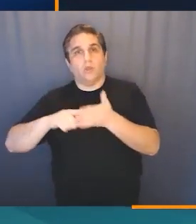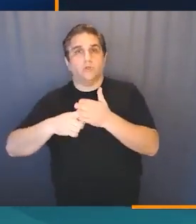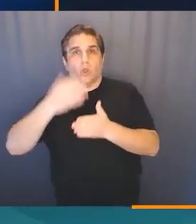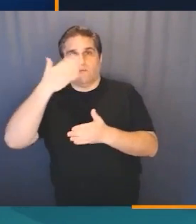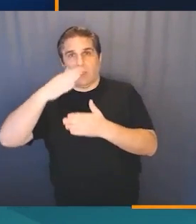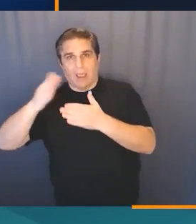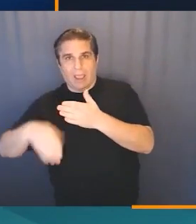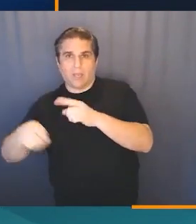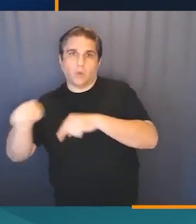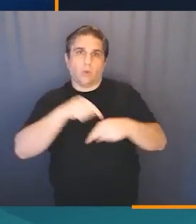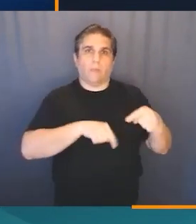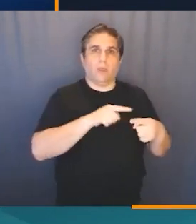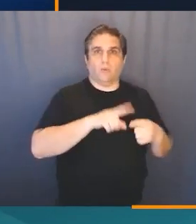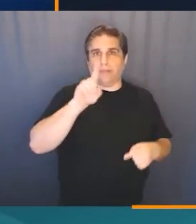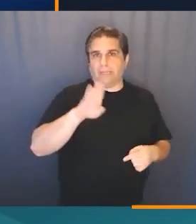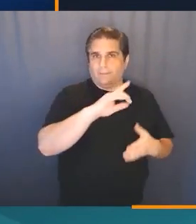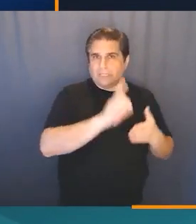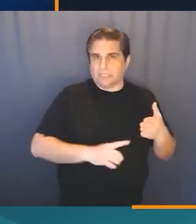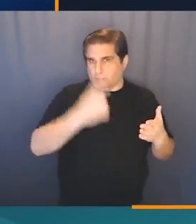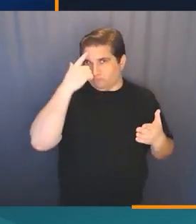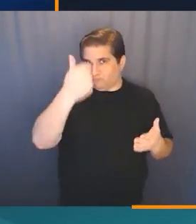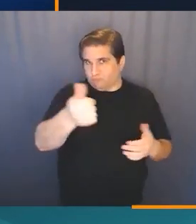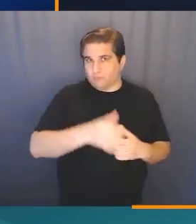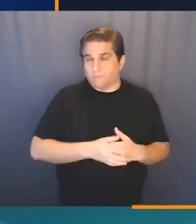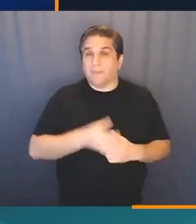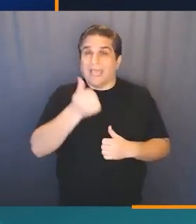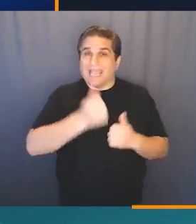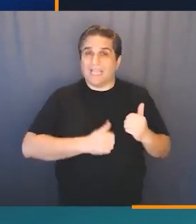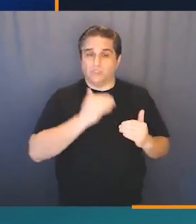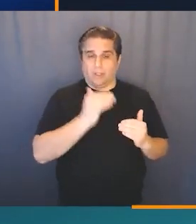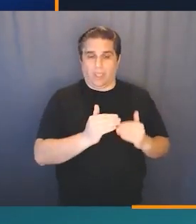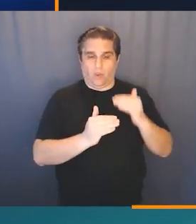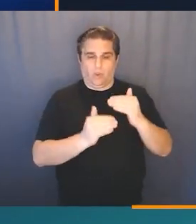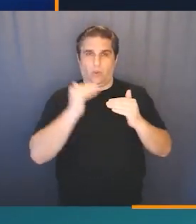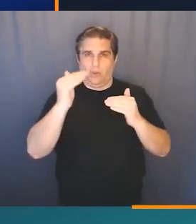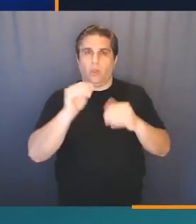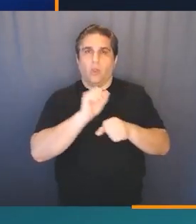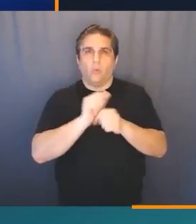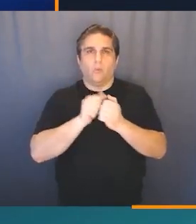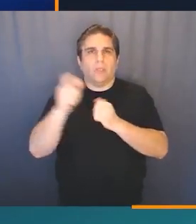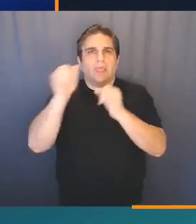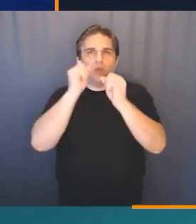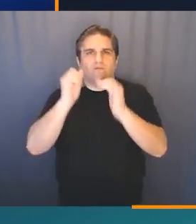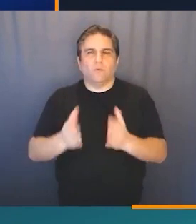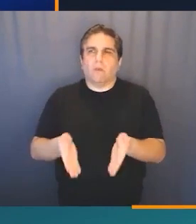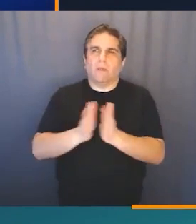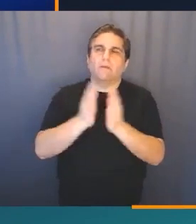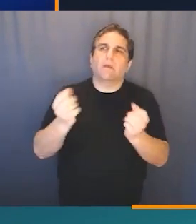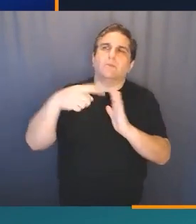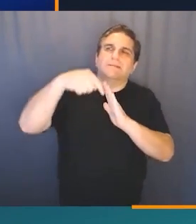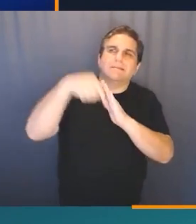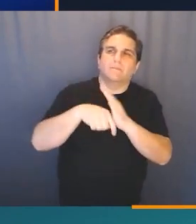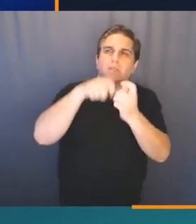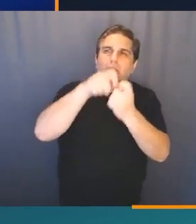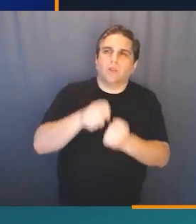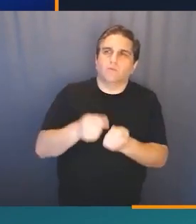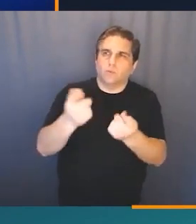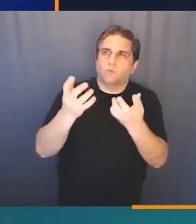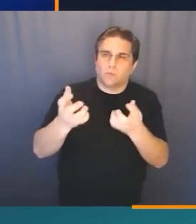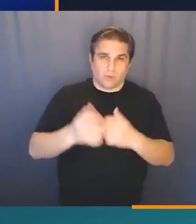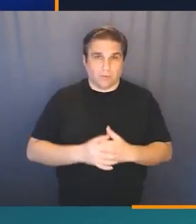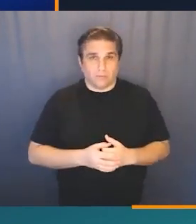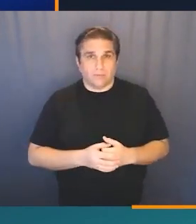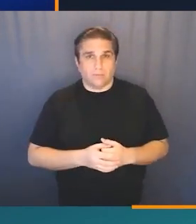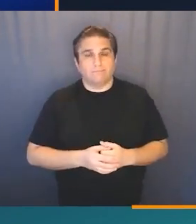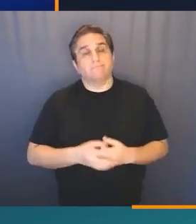end, or you could go from the front end and go into the database design. At each layer, work with your interviewer in terms of the level of details they need.